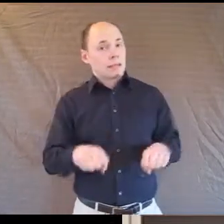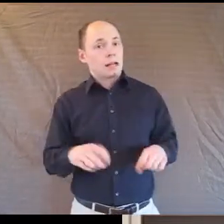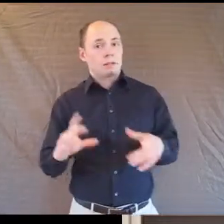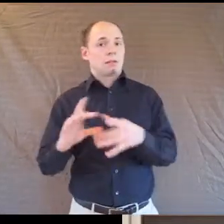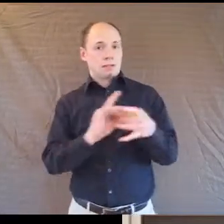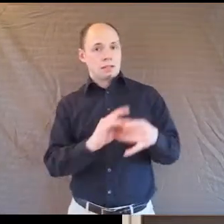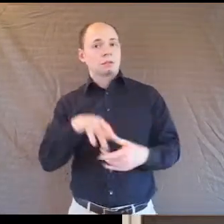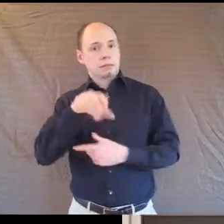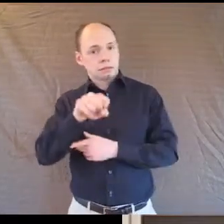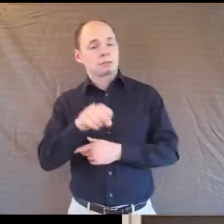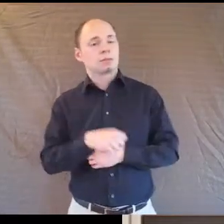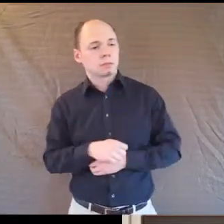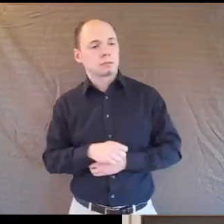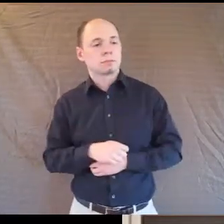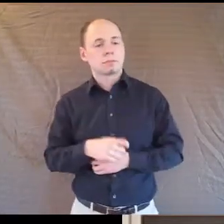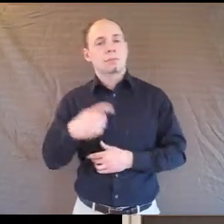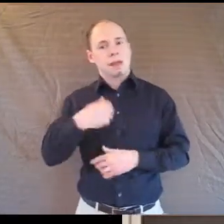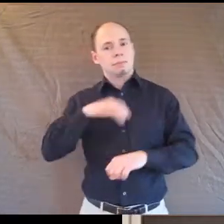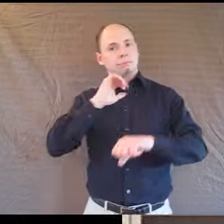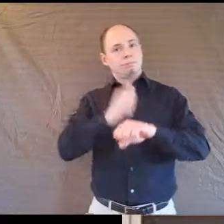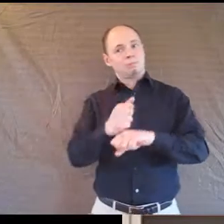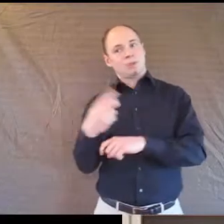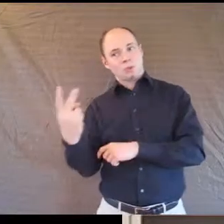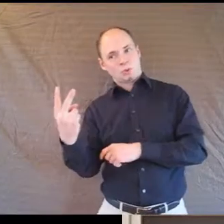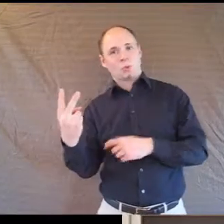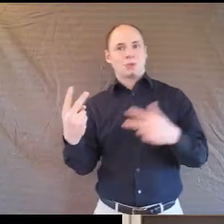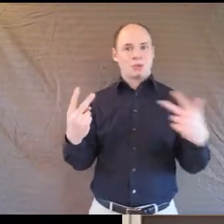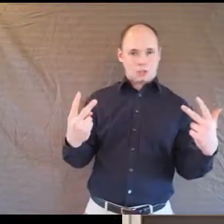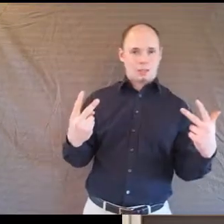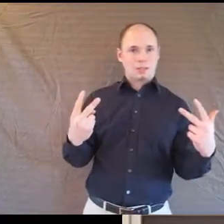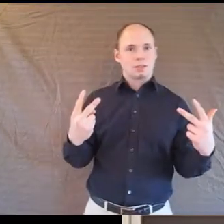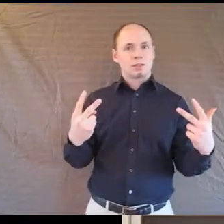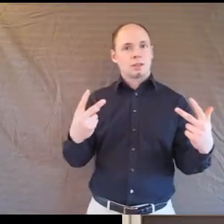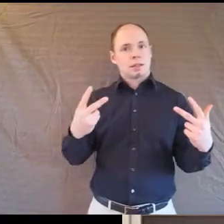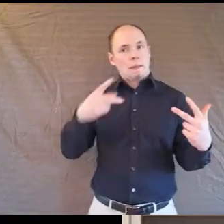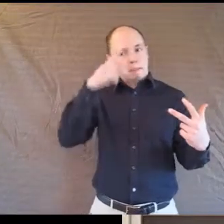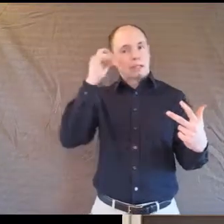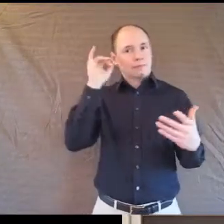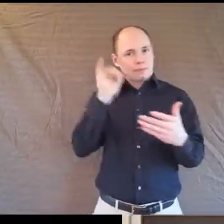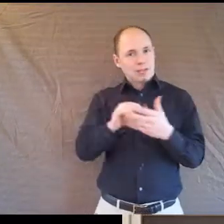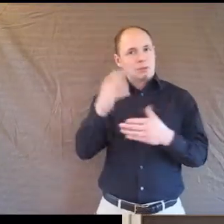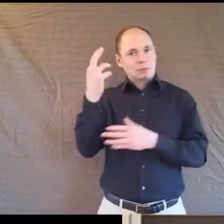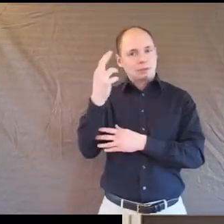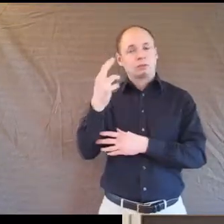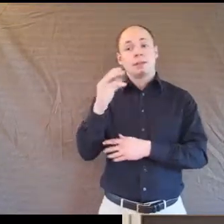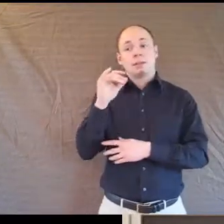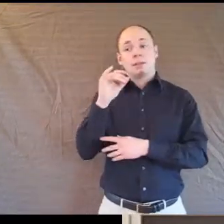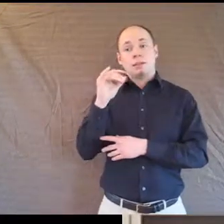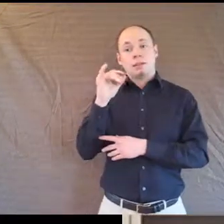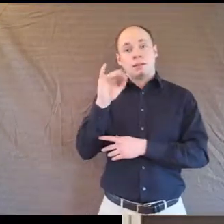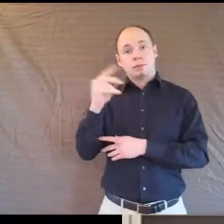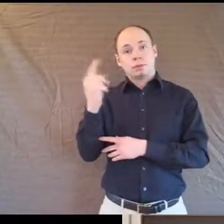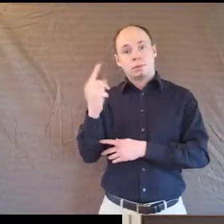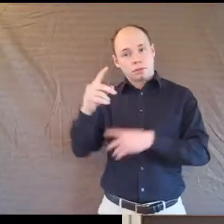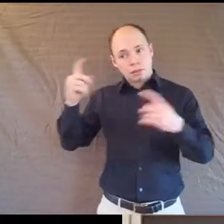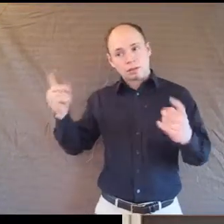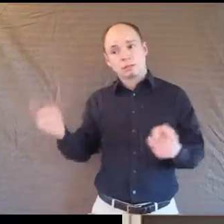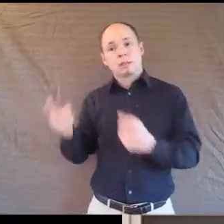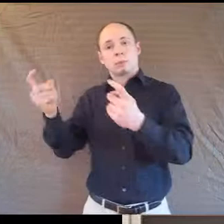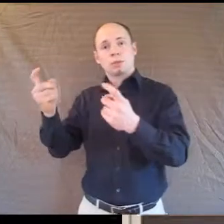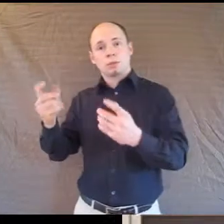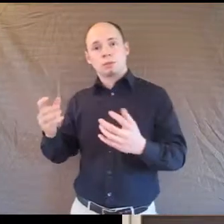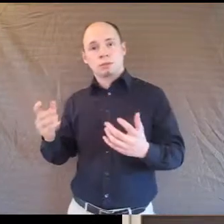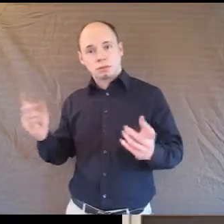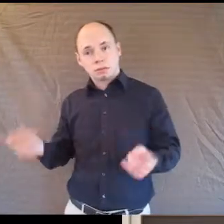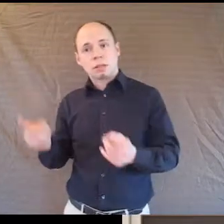put them in the order that I did in the book for that reason. That someone can celebrate their survival,